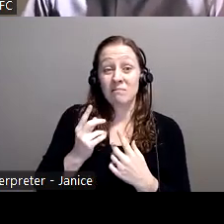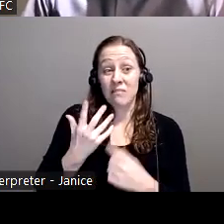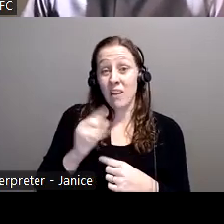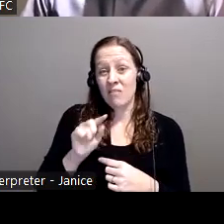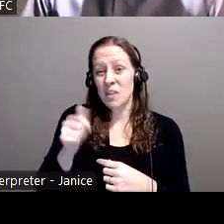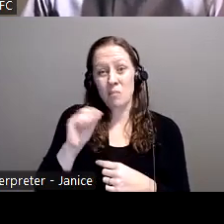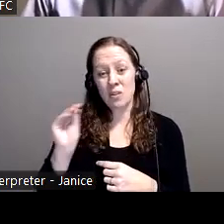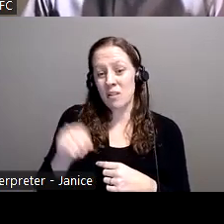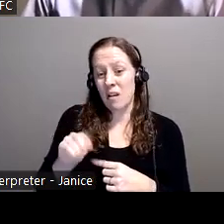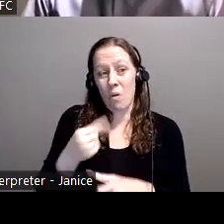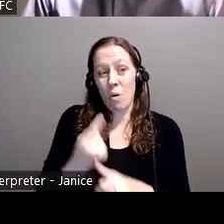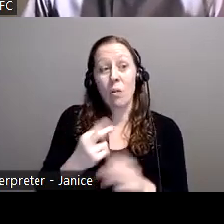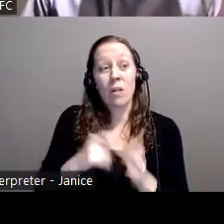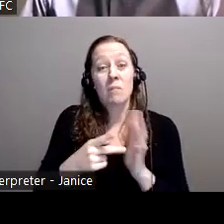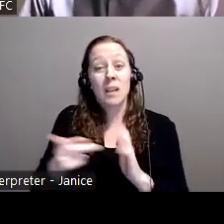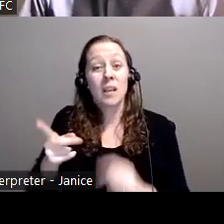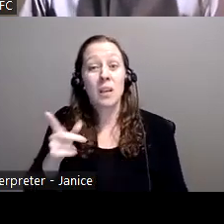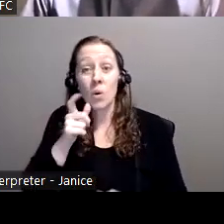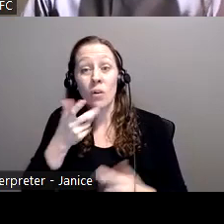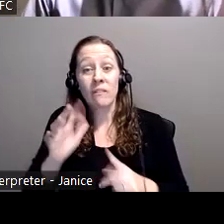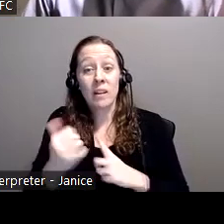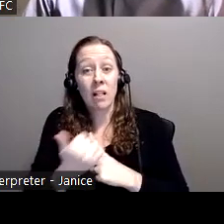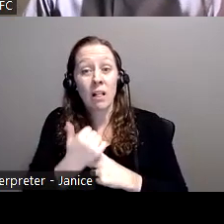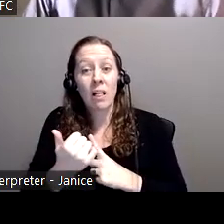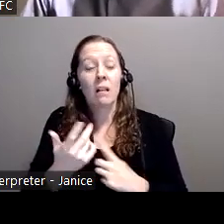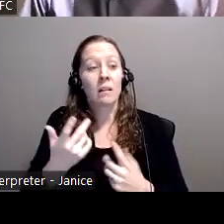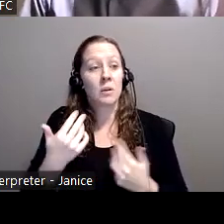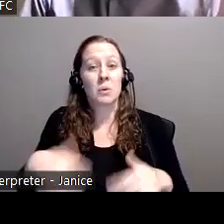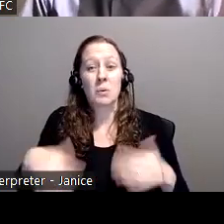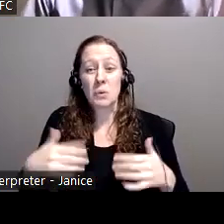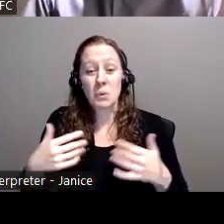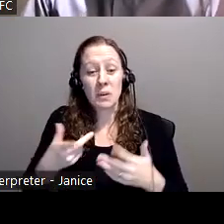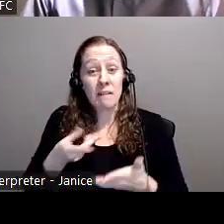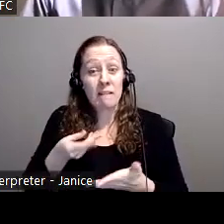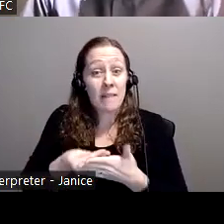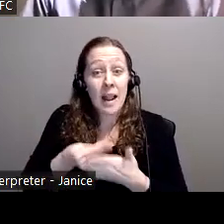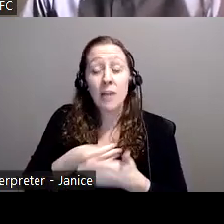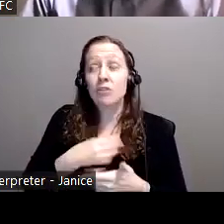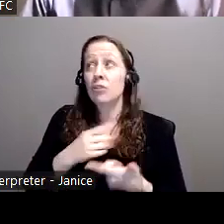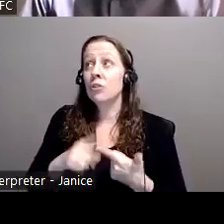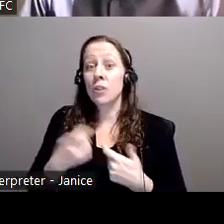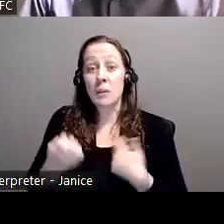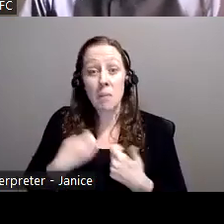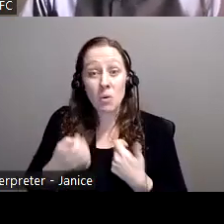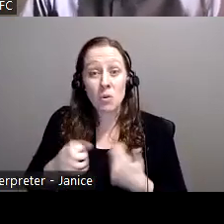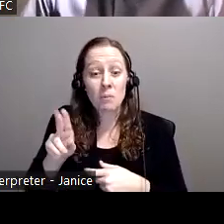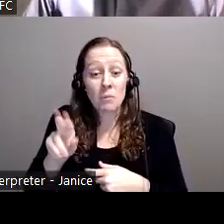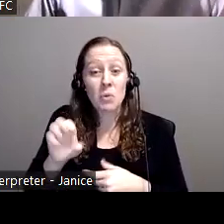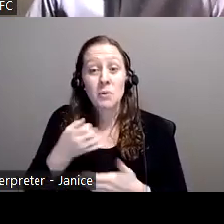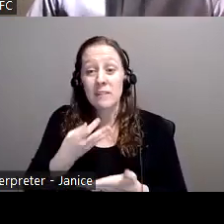Victims of fraud may suffer financial and emotional abuse and even medical problems relating to their victimization.